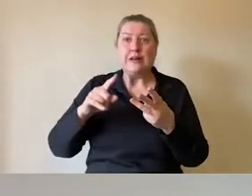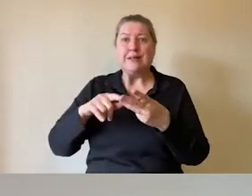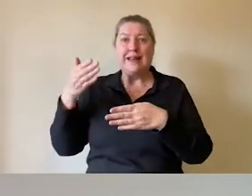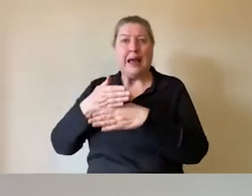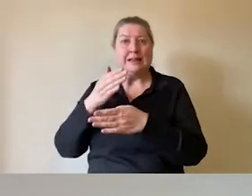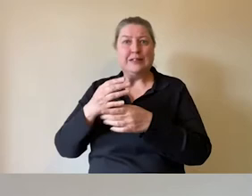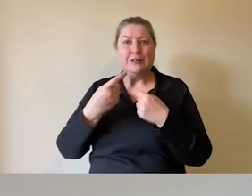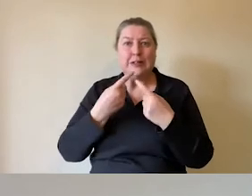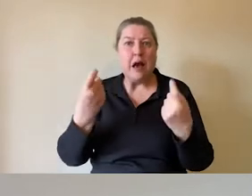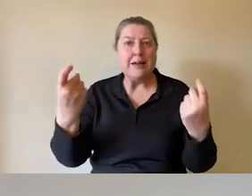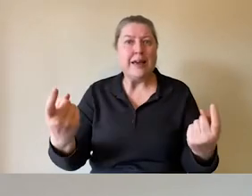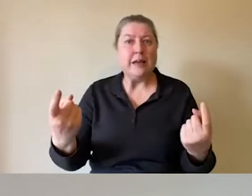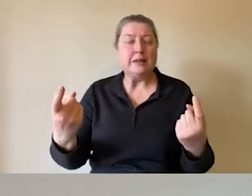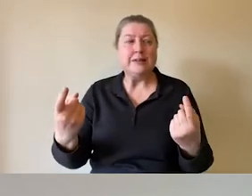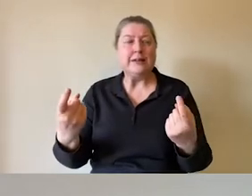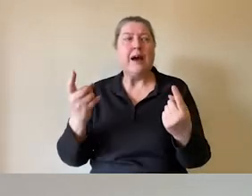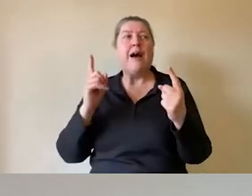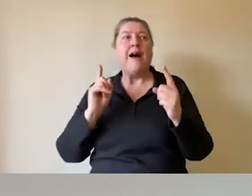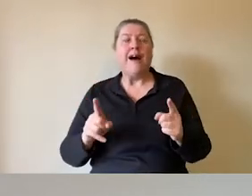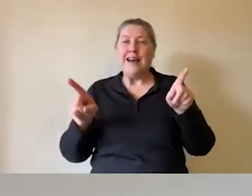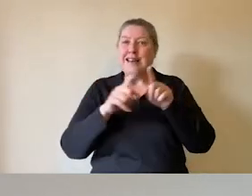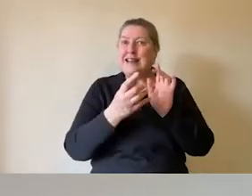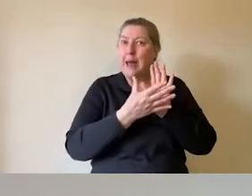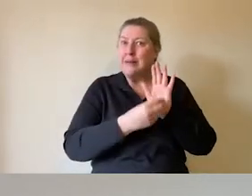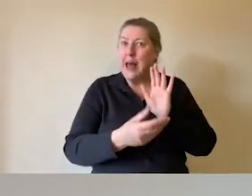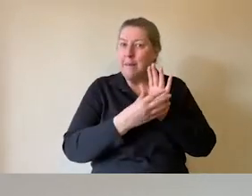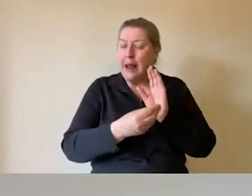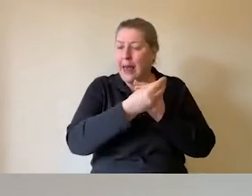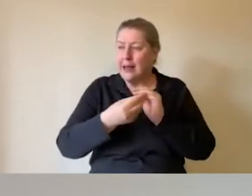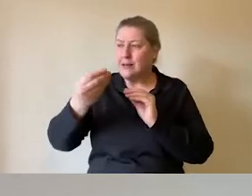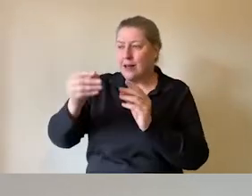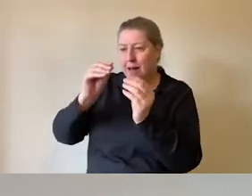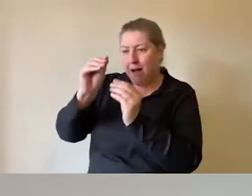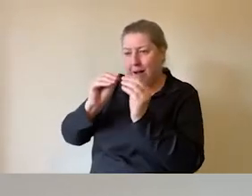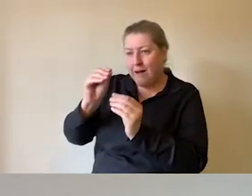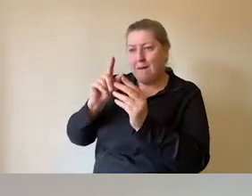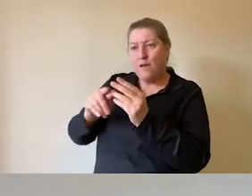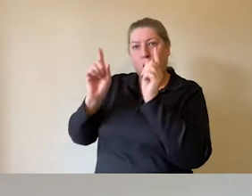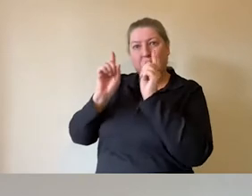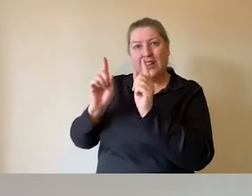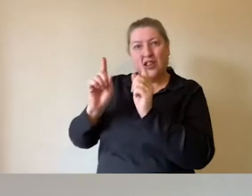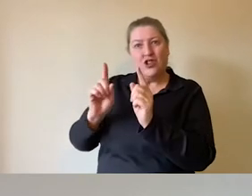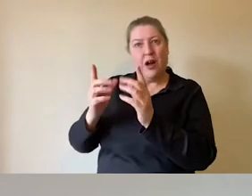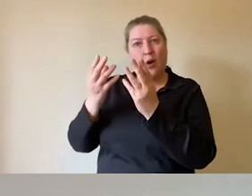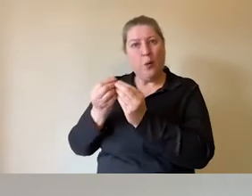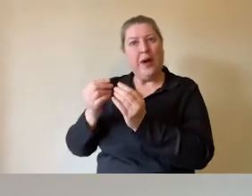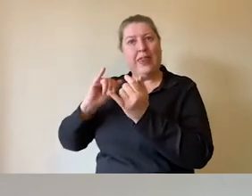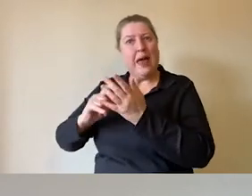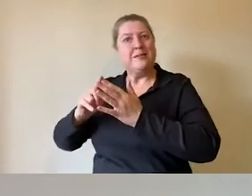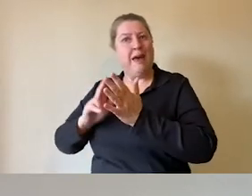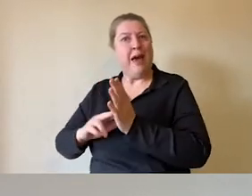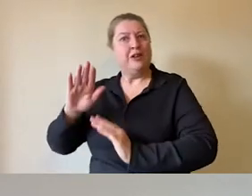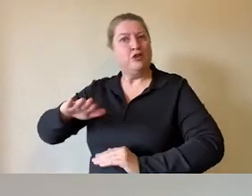So using the same template, we wrote one specifically for a teacher visiting with SEN students.